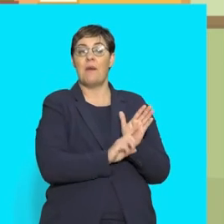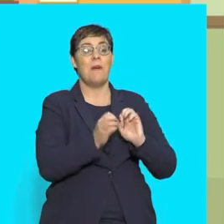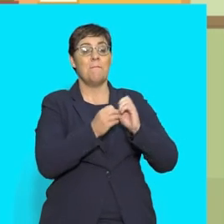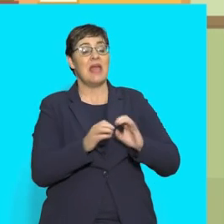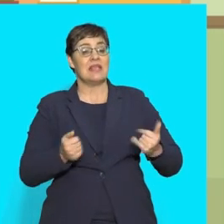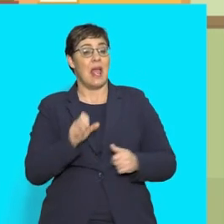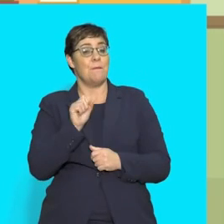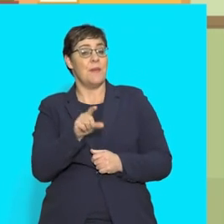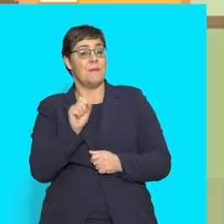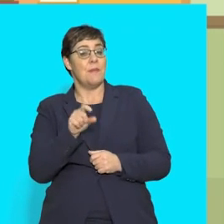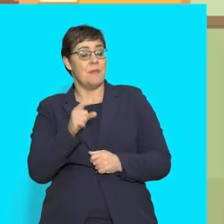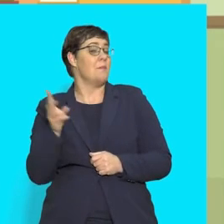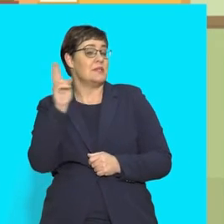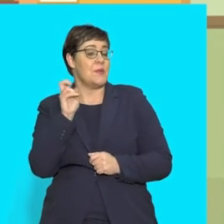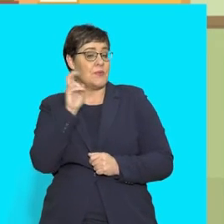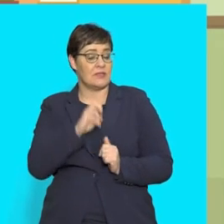beeping sound.